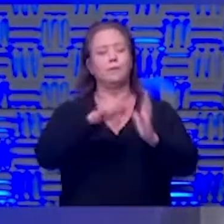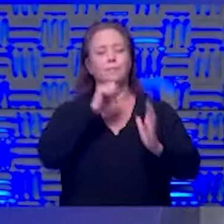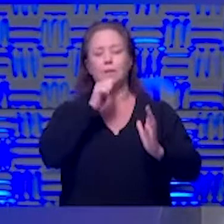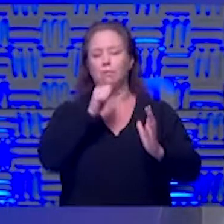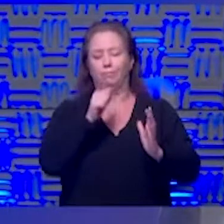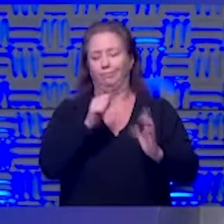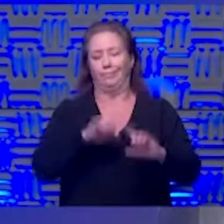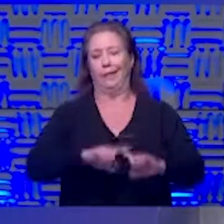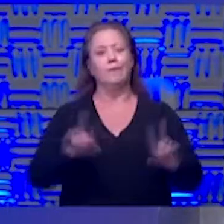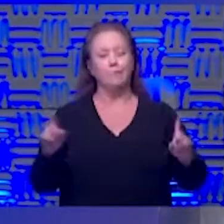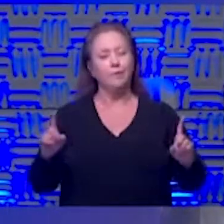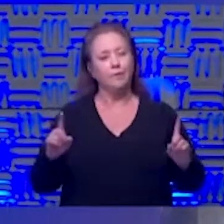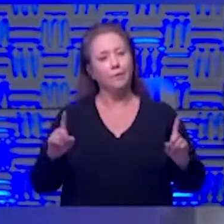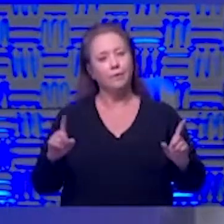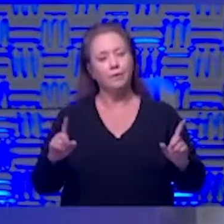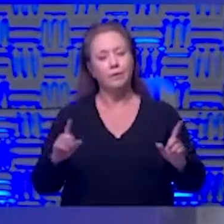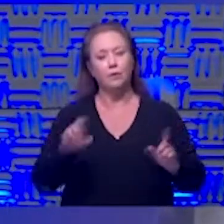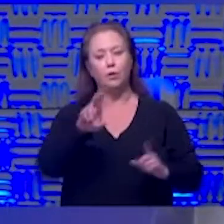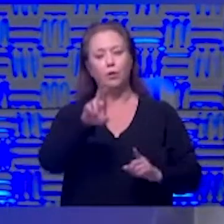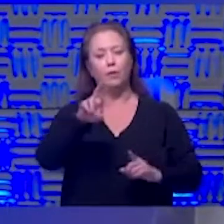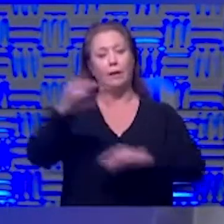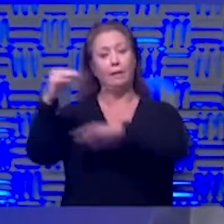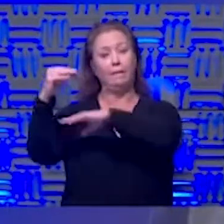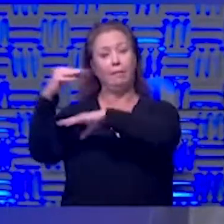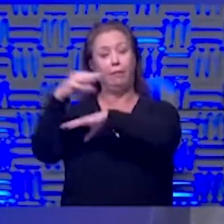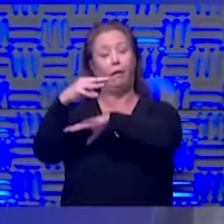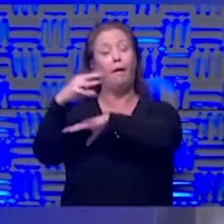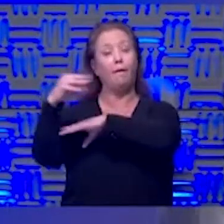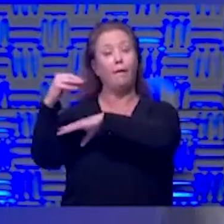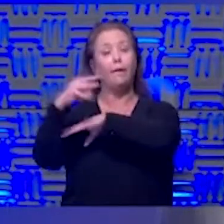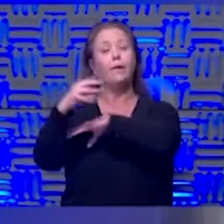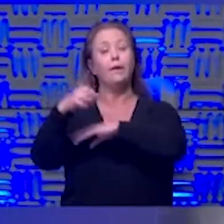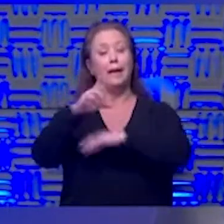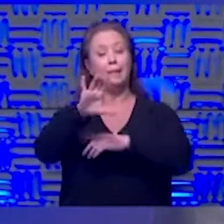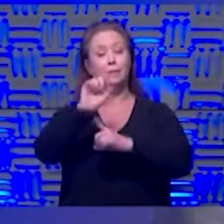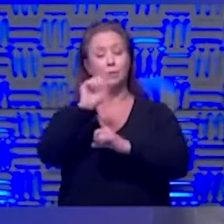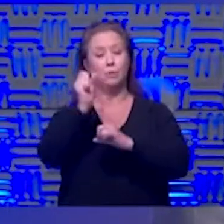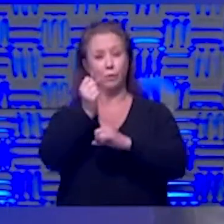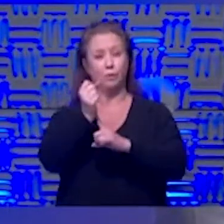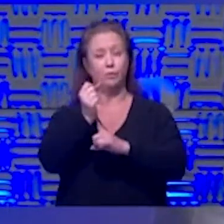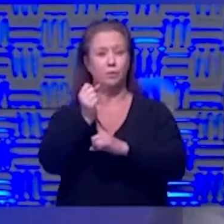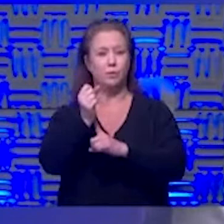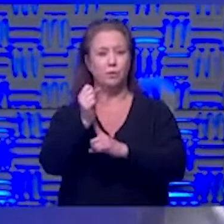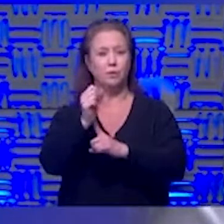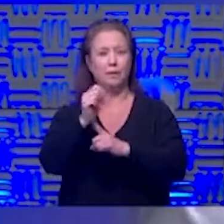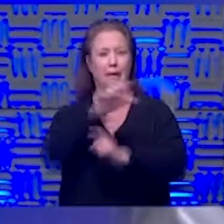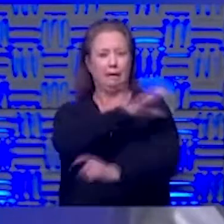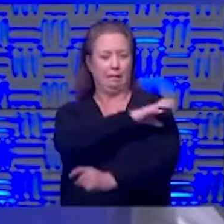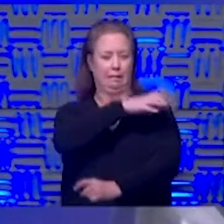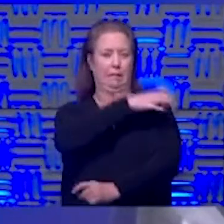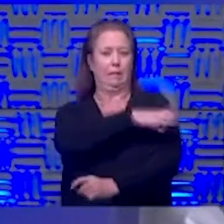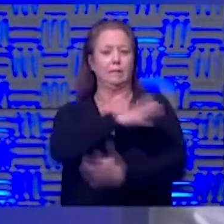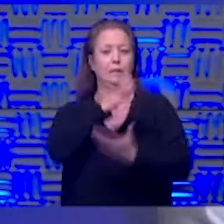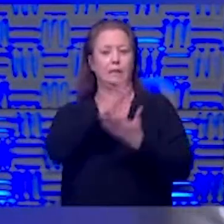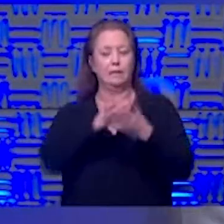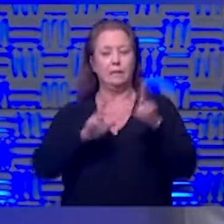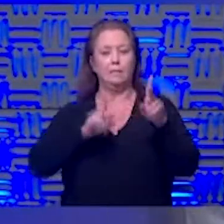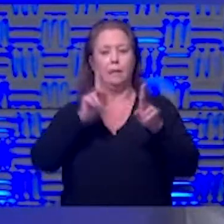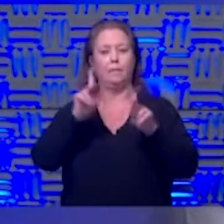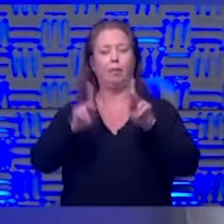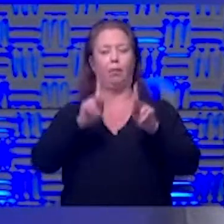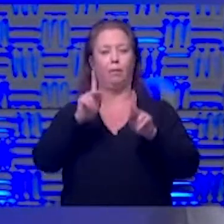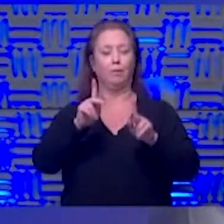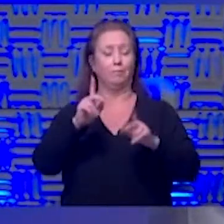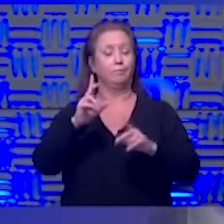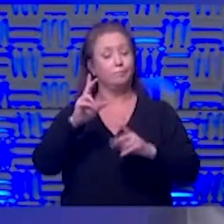anything different we know that uv lights in those type of situations such as clinics some some people will have uv lights